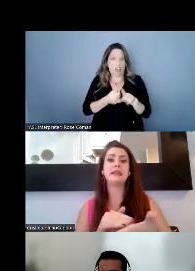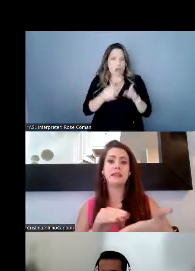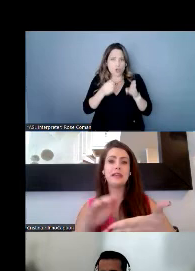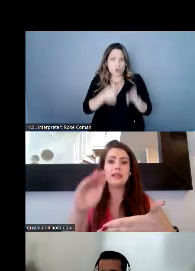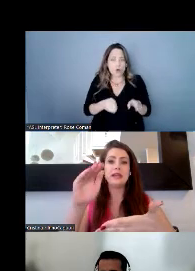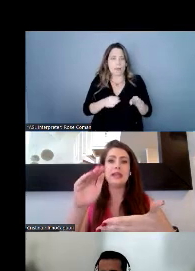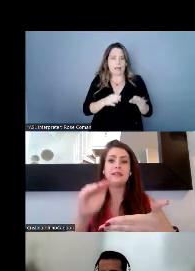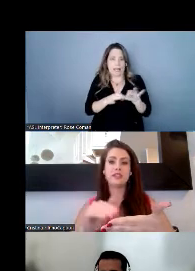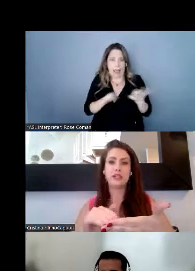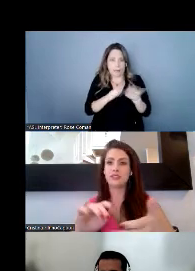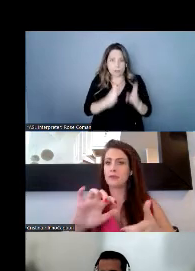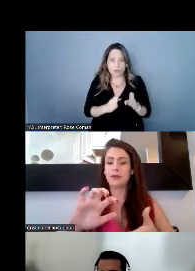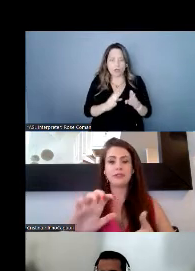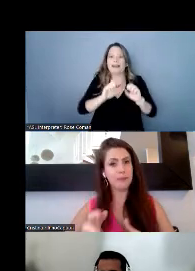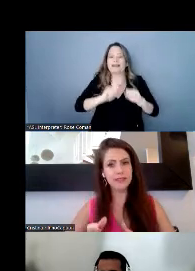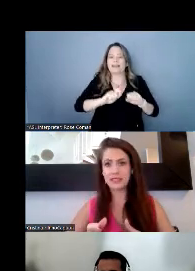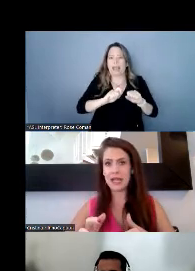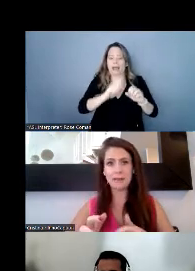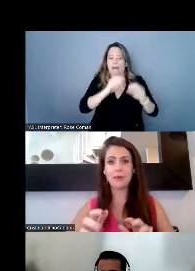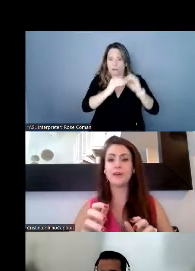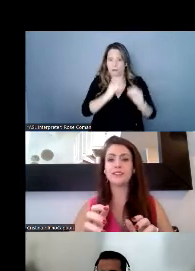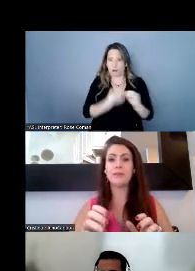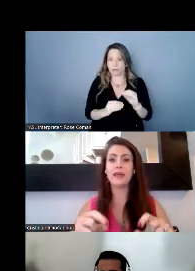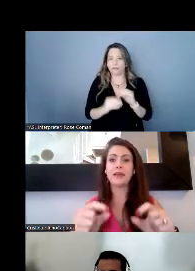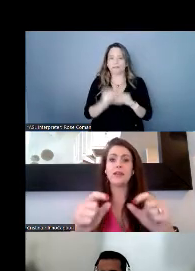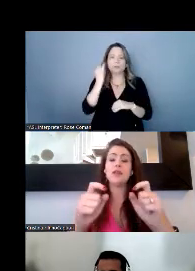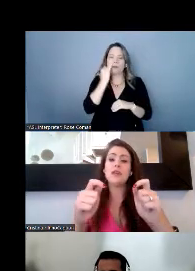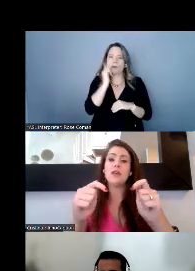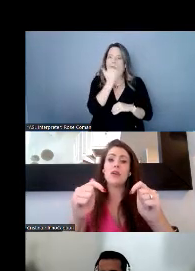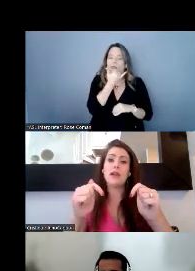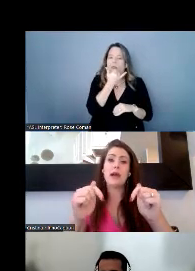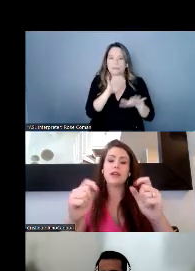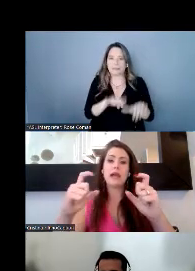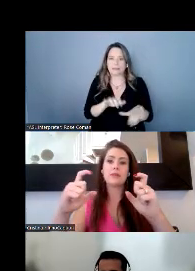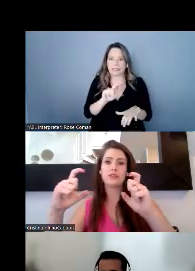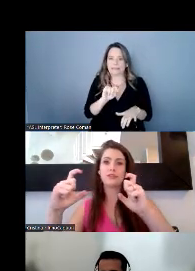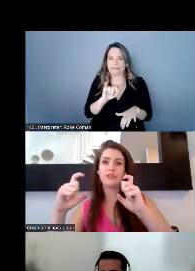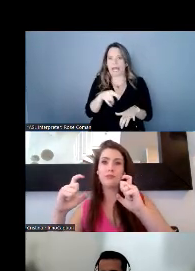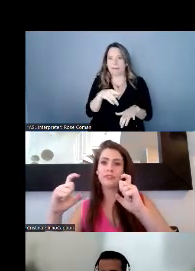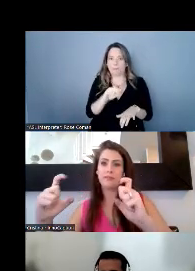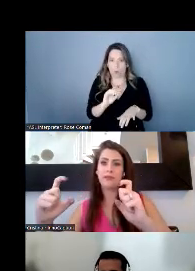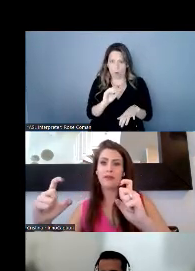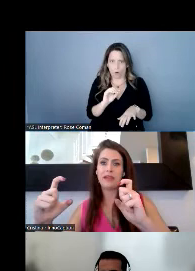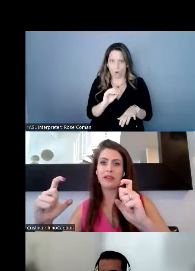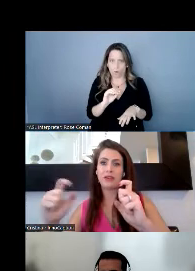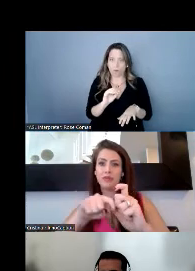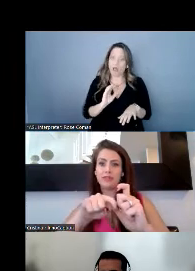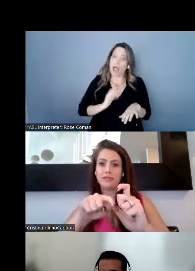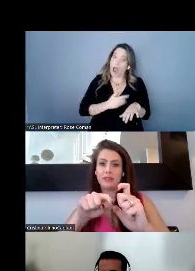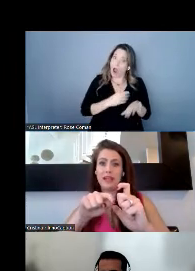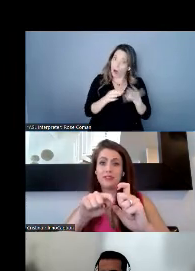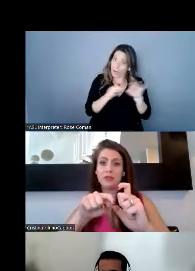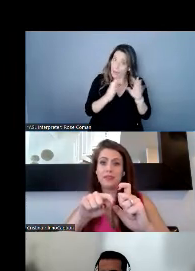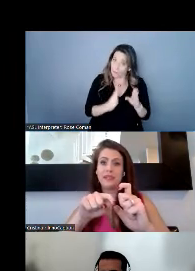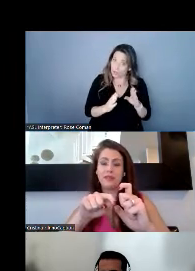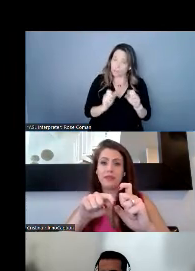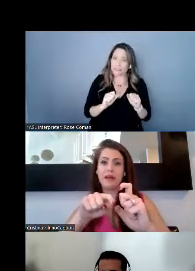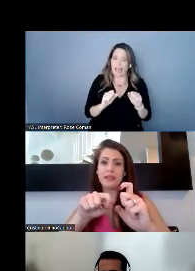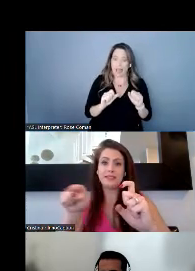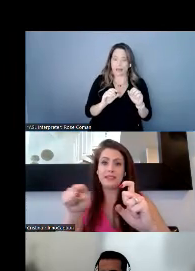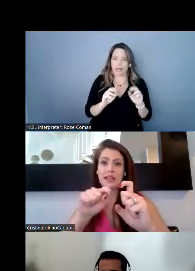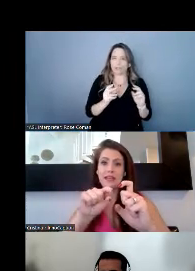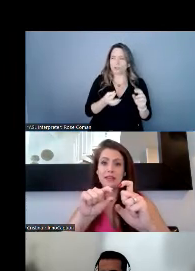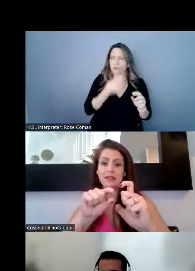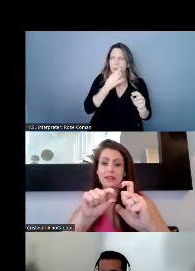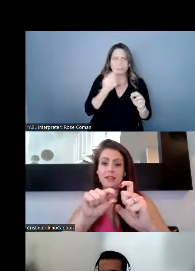is a mistake in the transcript there was a mistype or something our captioners are able to in parenthetical as soon as they